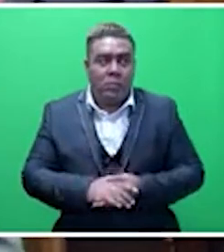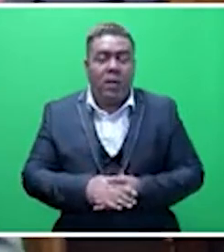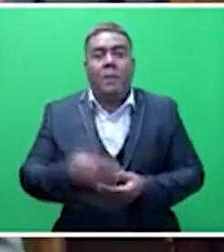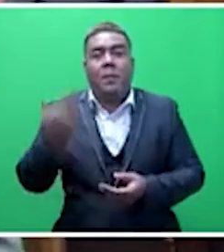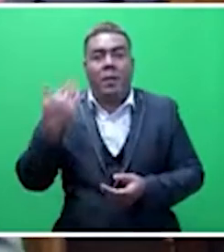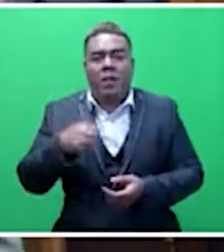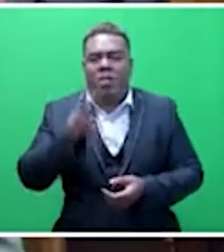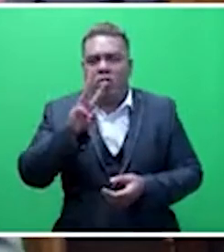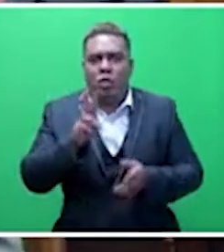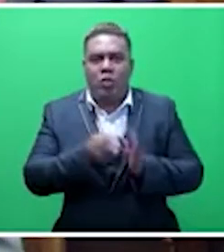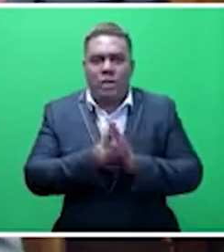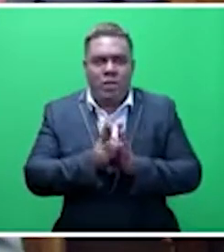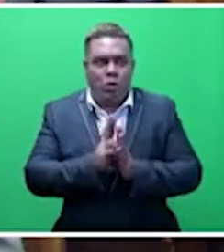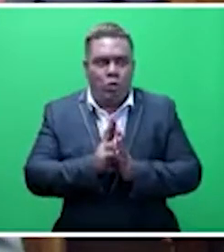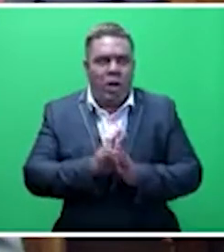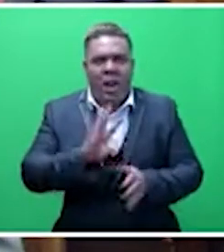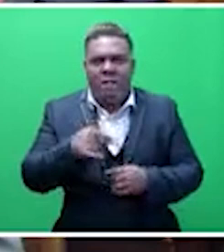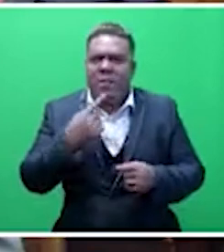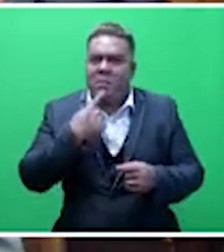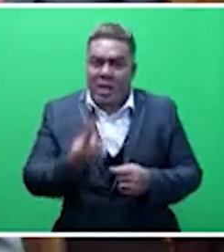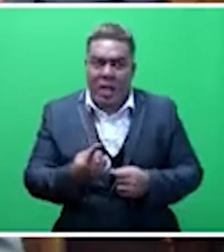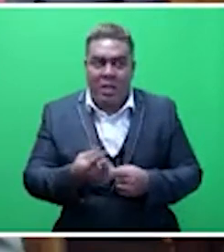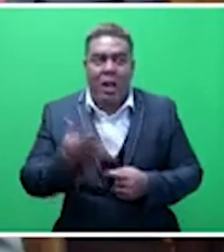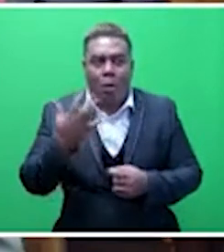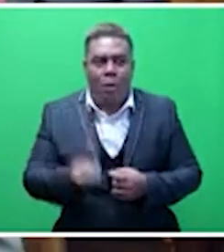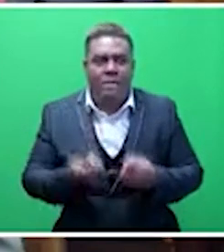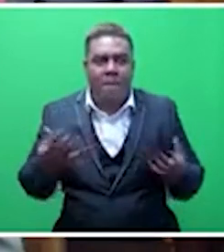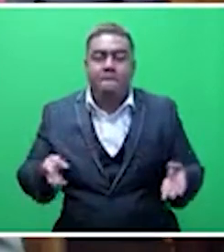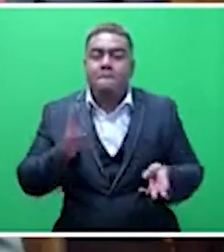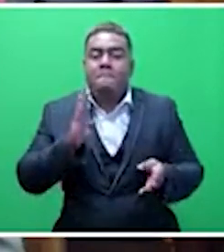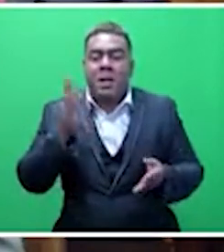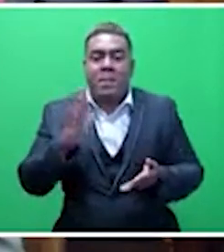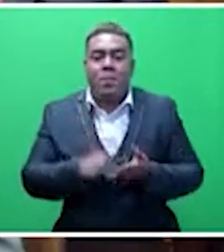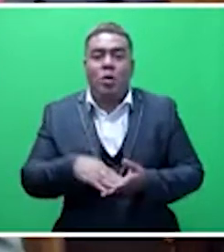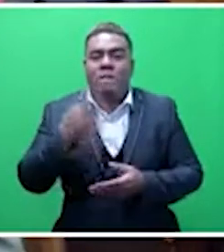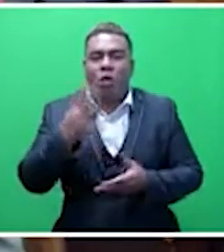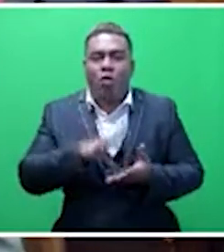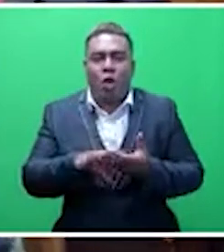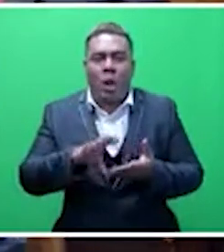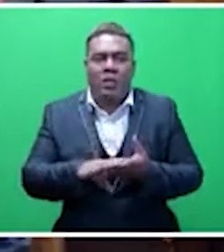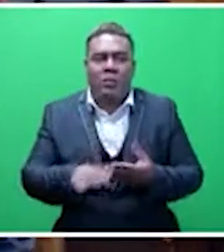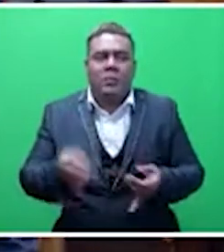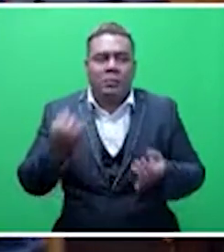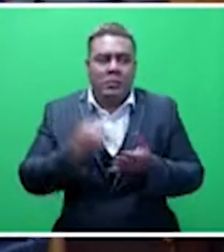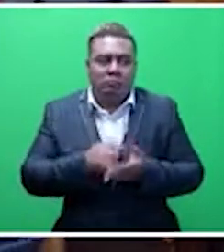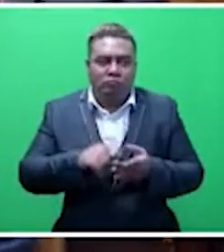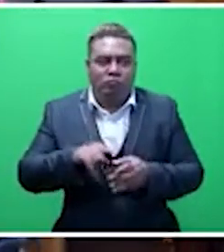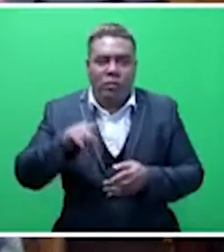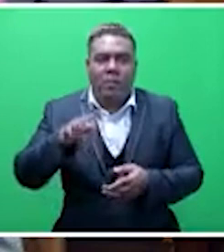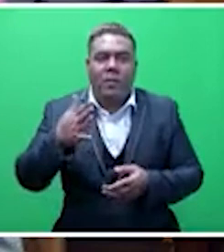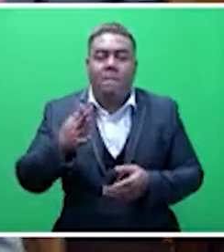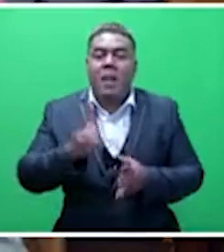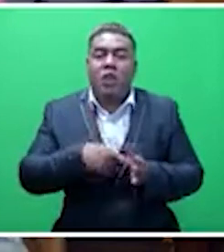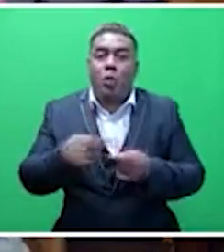then there's been three reviews. None of them mentioned the fact that now we have a minimum wage of $4 to be incrementally given and reach $4 by